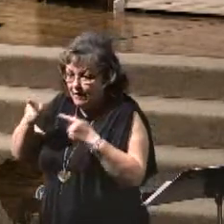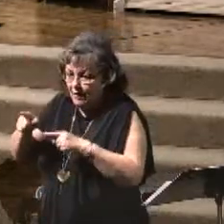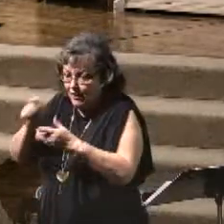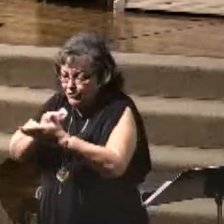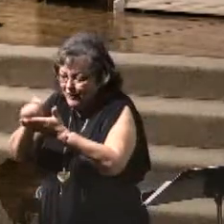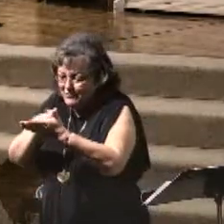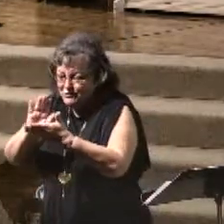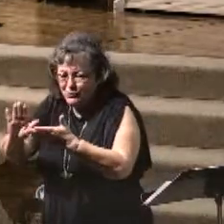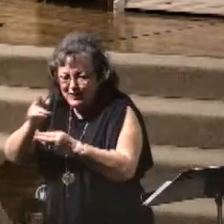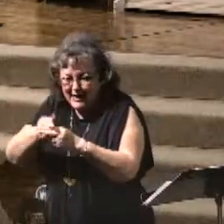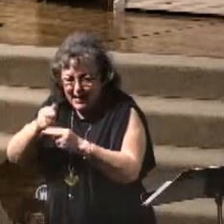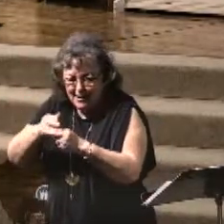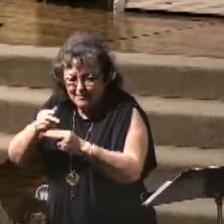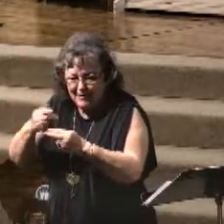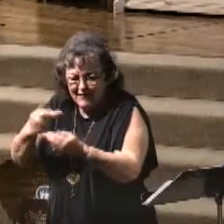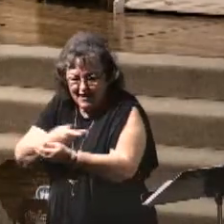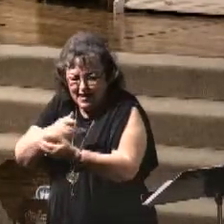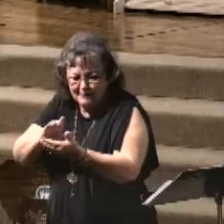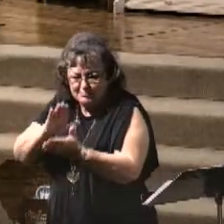Lamb's book of life.